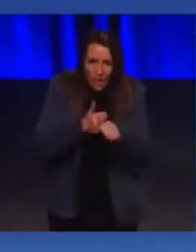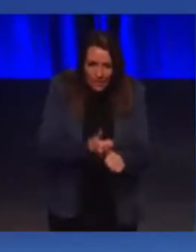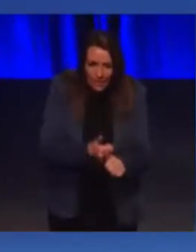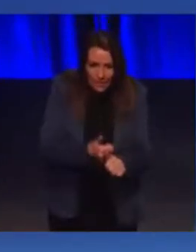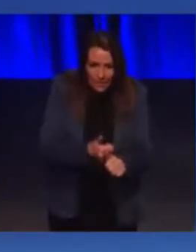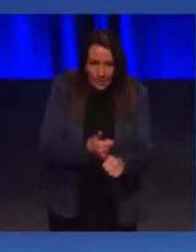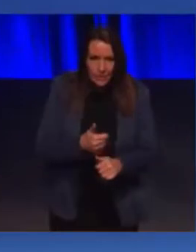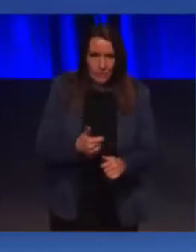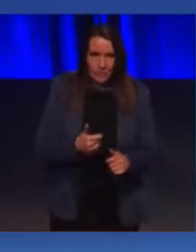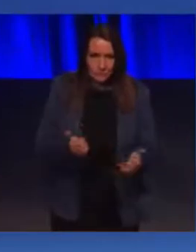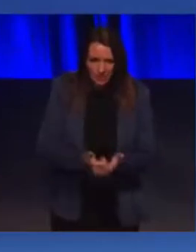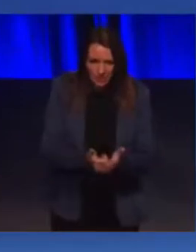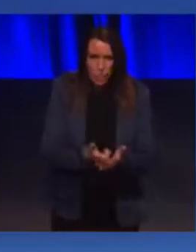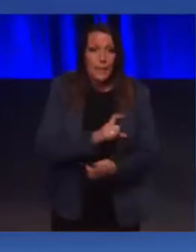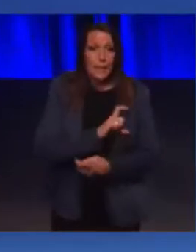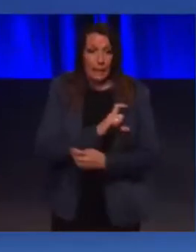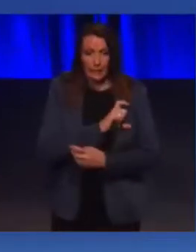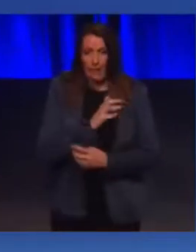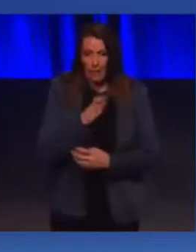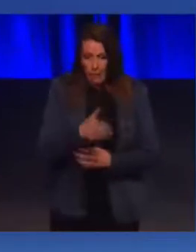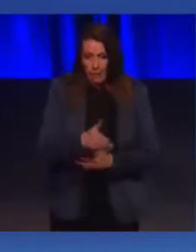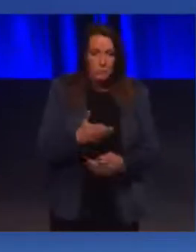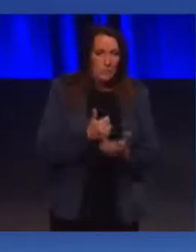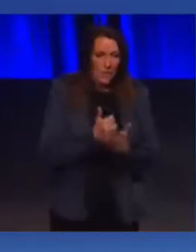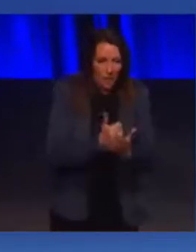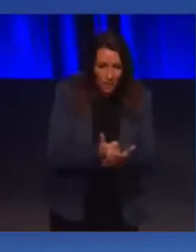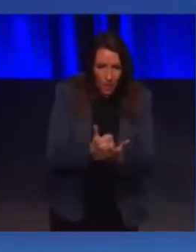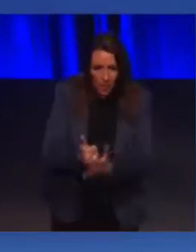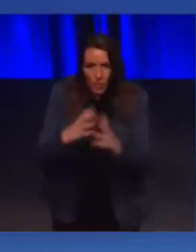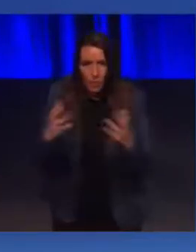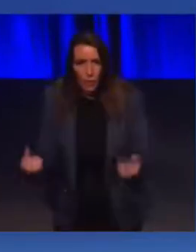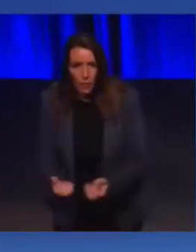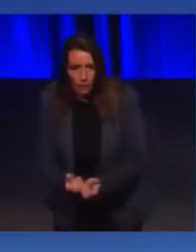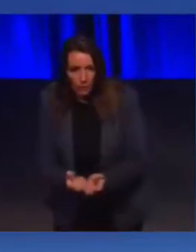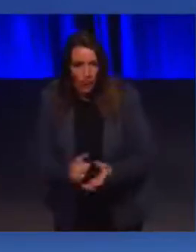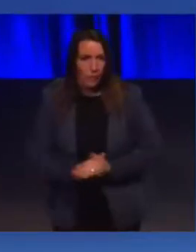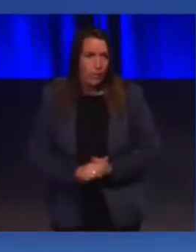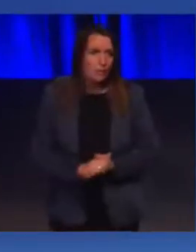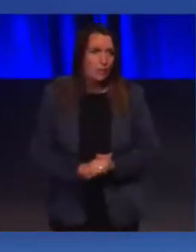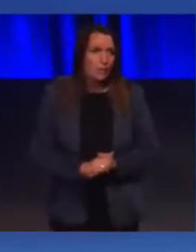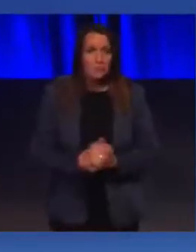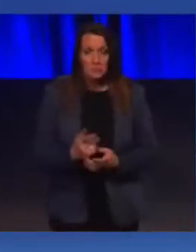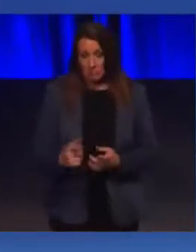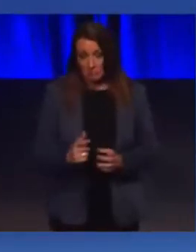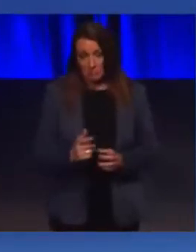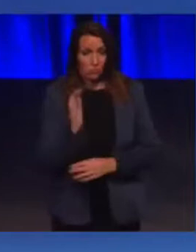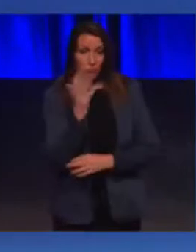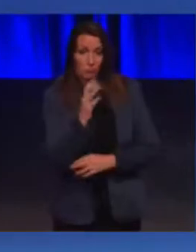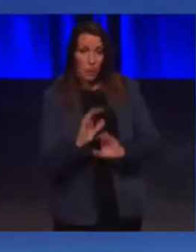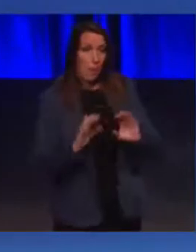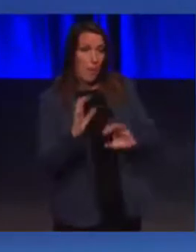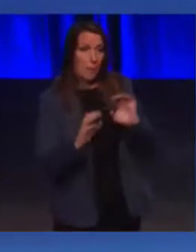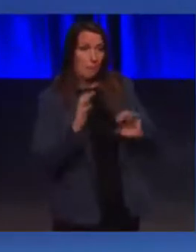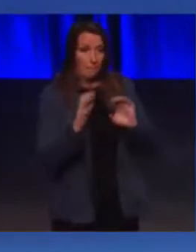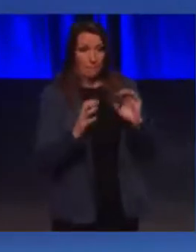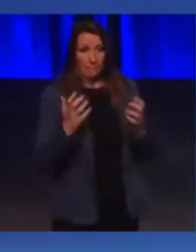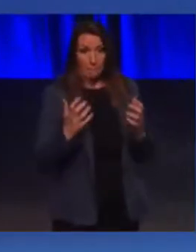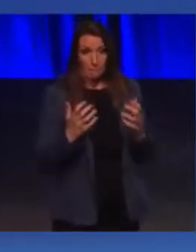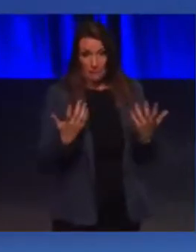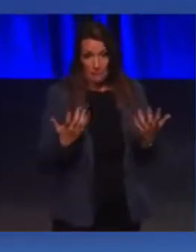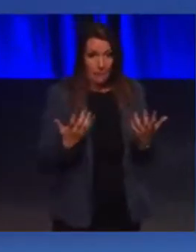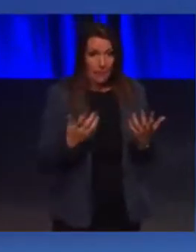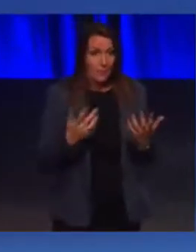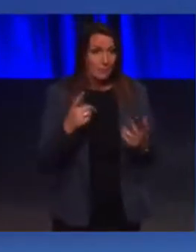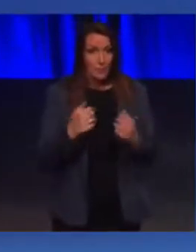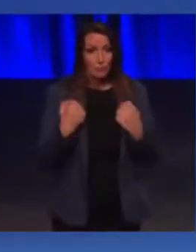So they needed help with absolutely everything. And you know what? They climbed trees. It was difficult. We got them